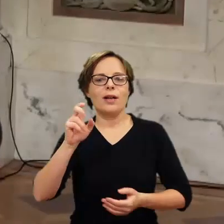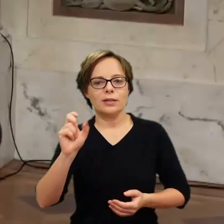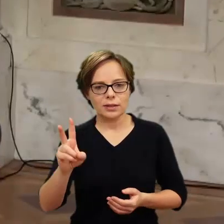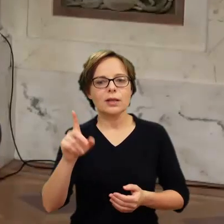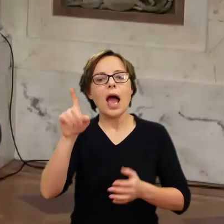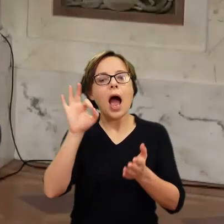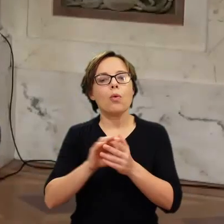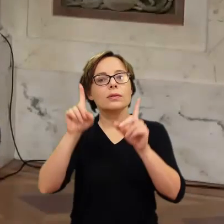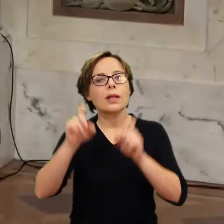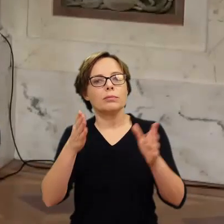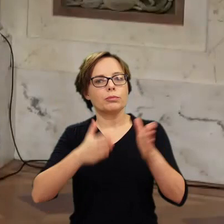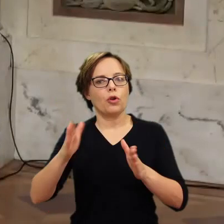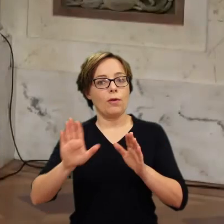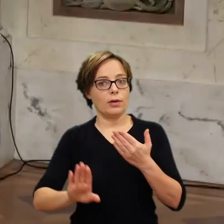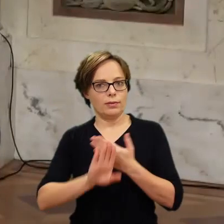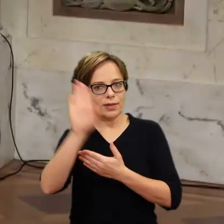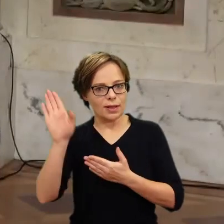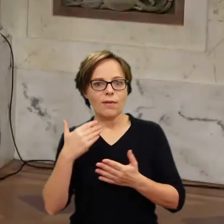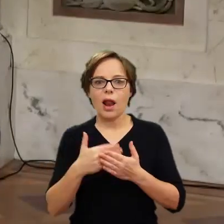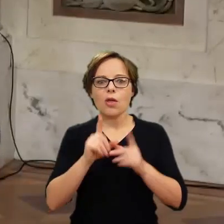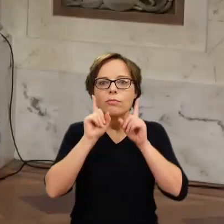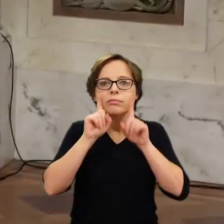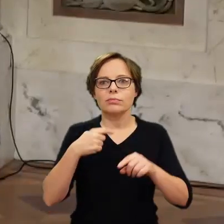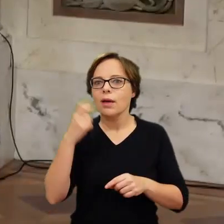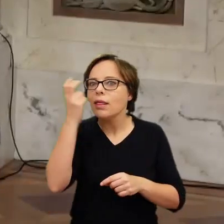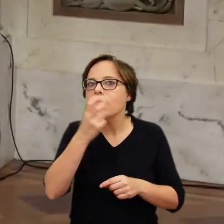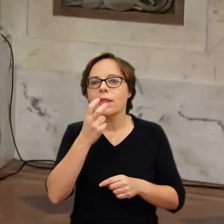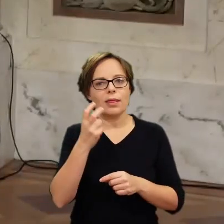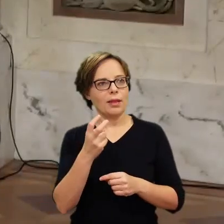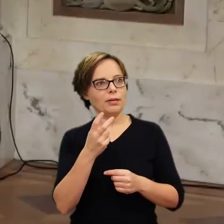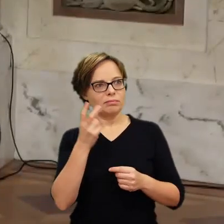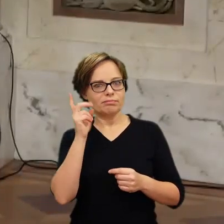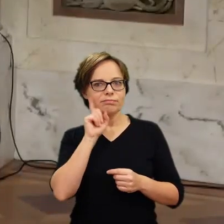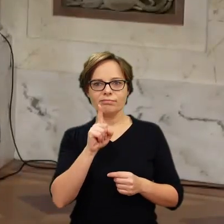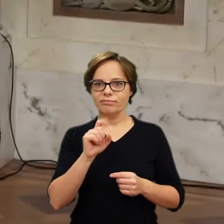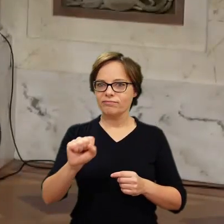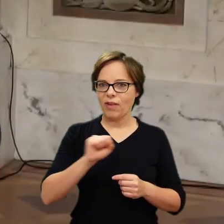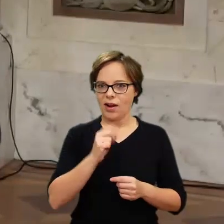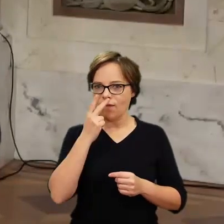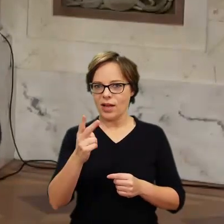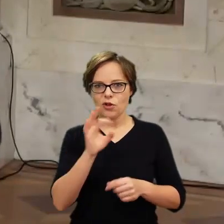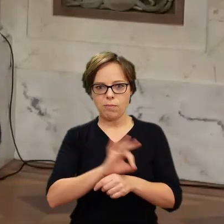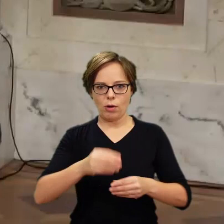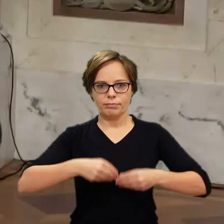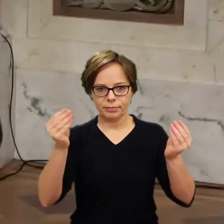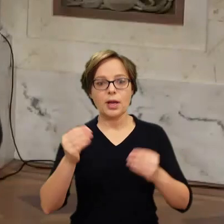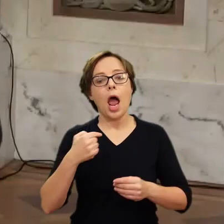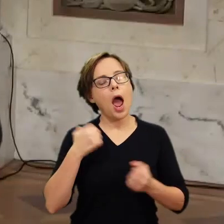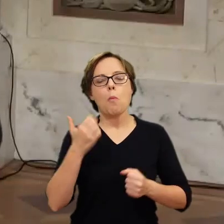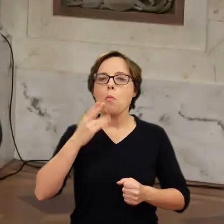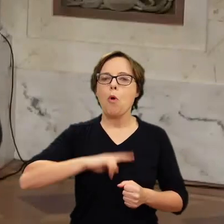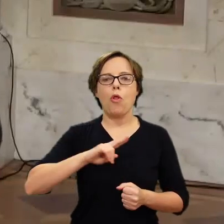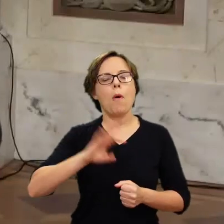exhibition started, so it's wonderful to see how the project developed and flourished. I really enjoyed in your presentation the